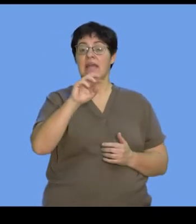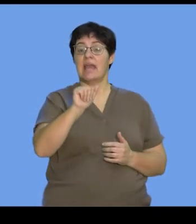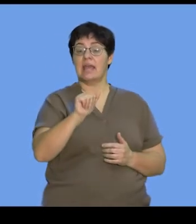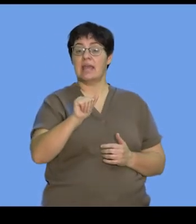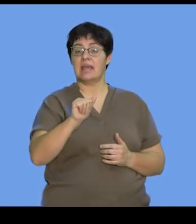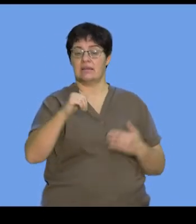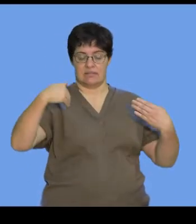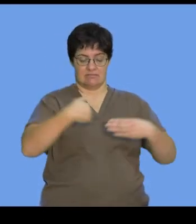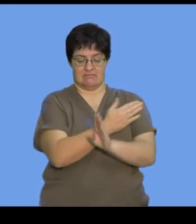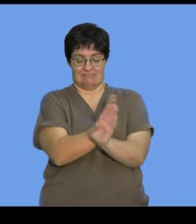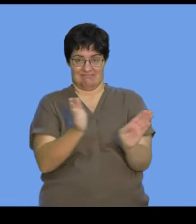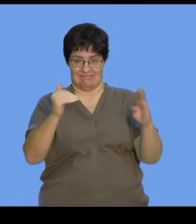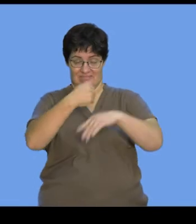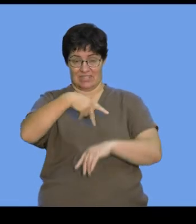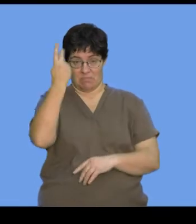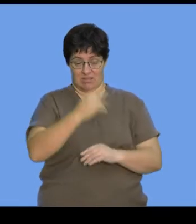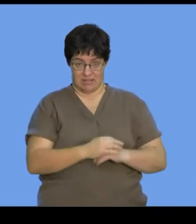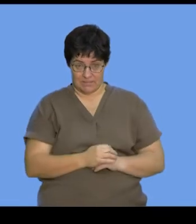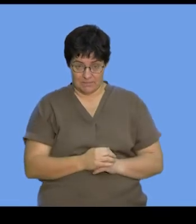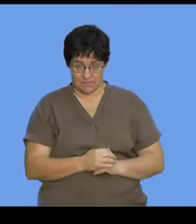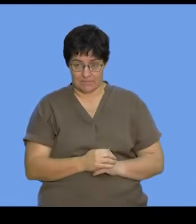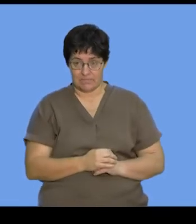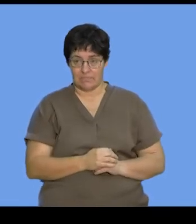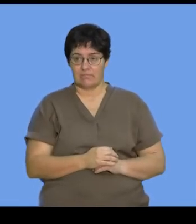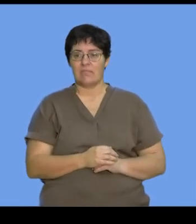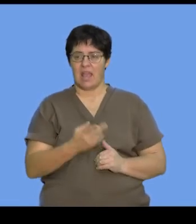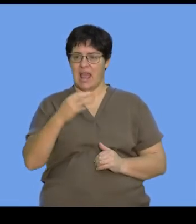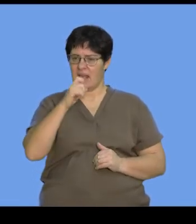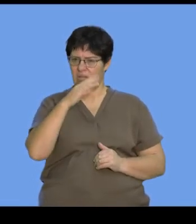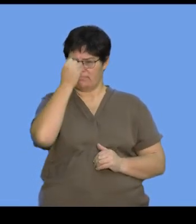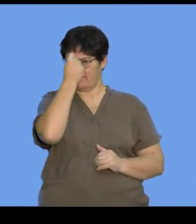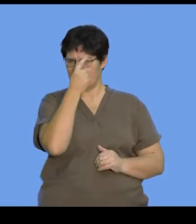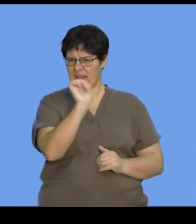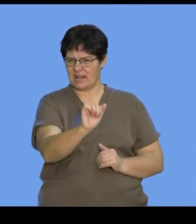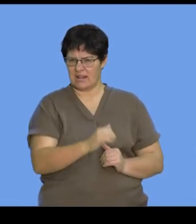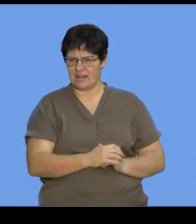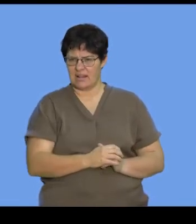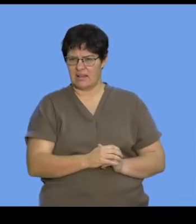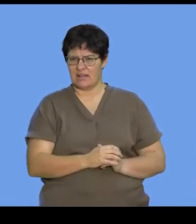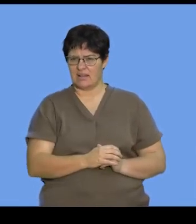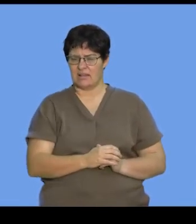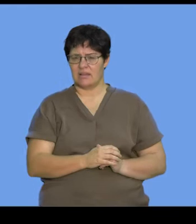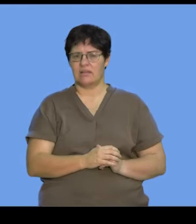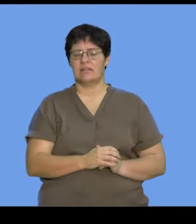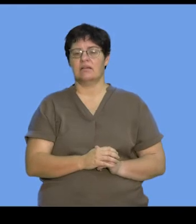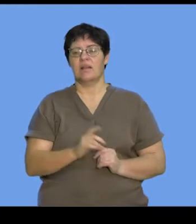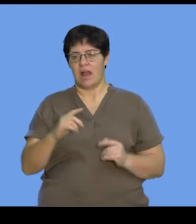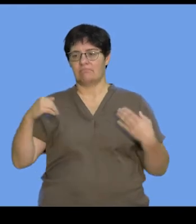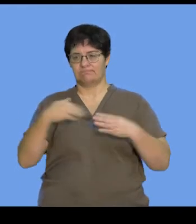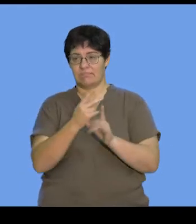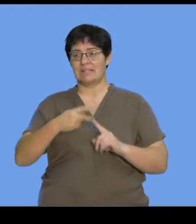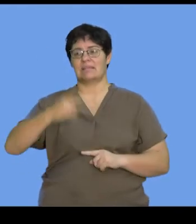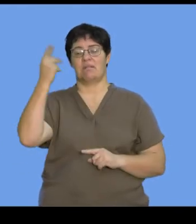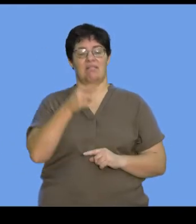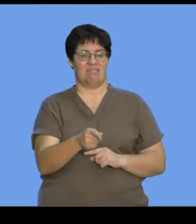double helical structure. Helical, as we understand, in terms of this model. It's double